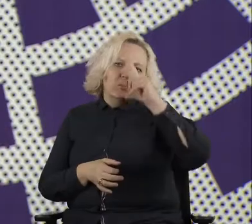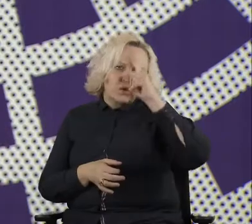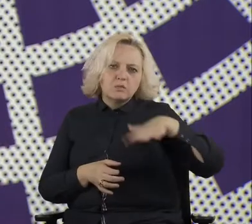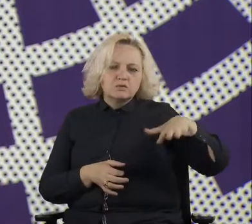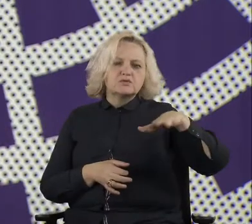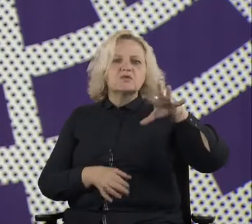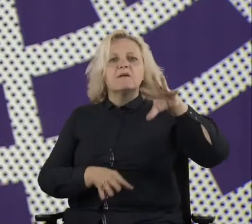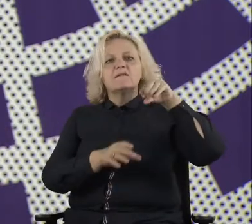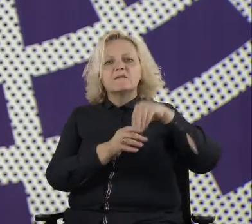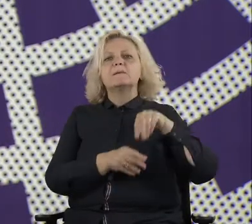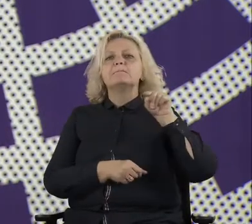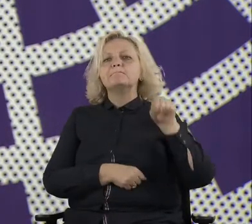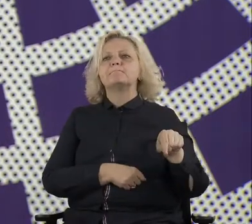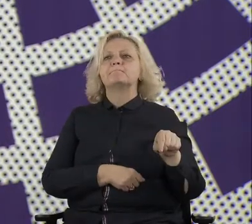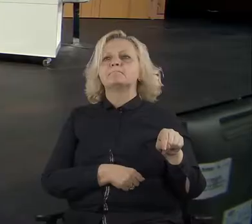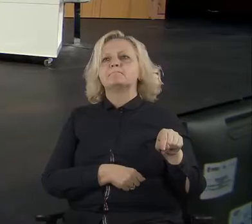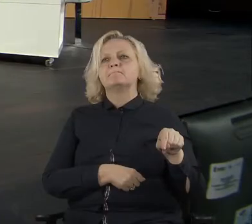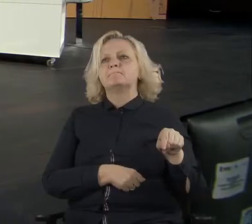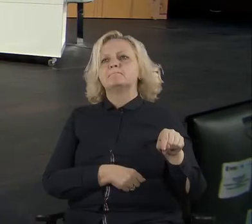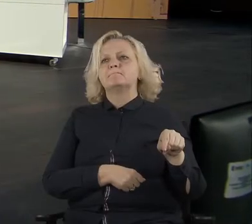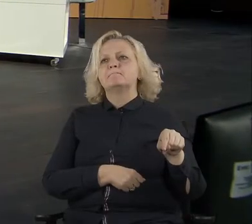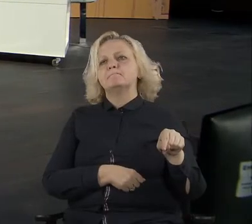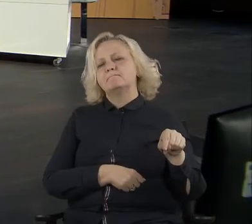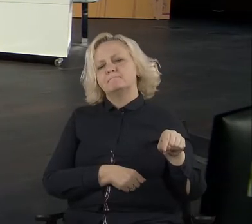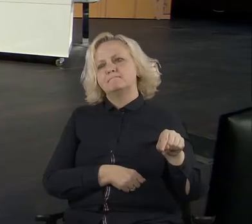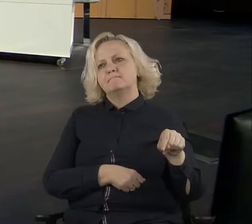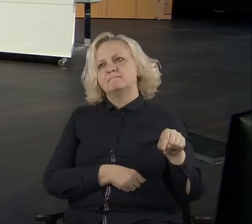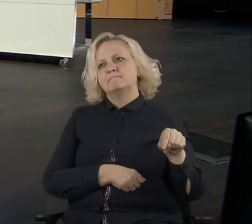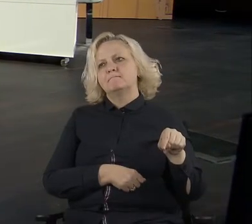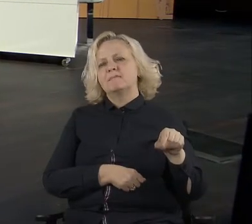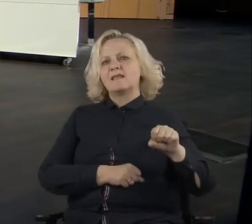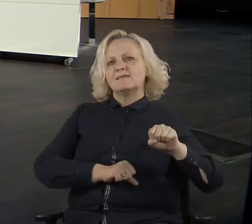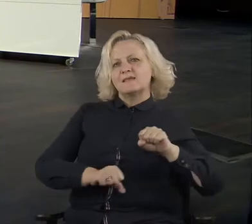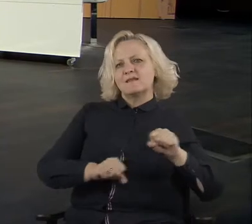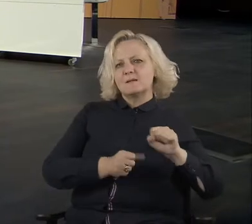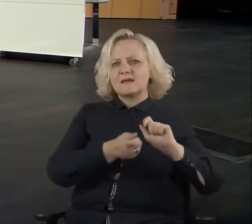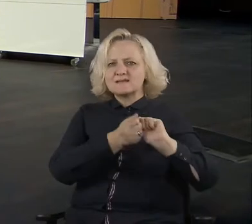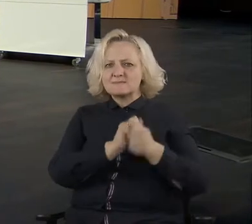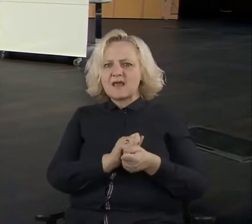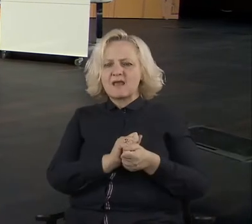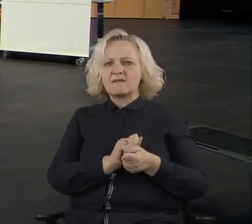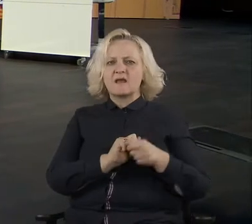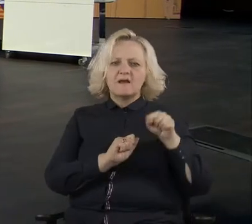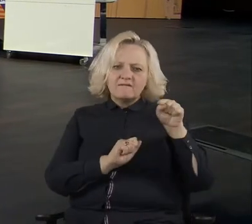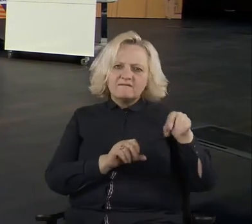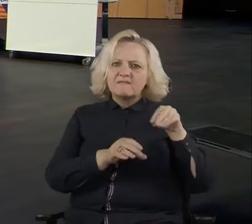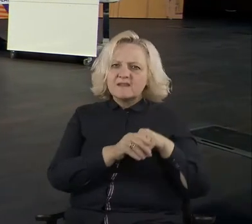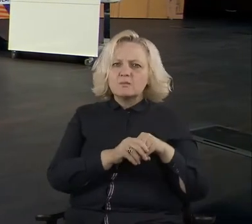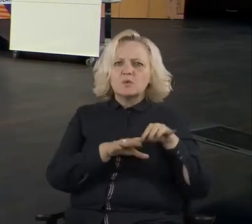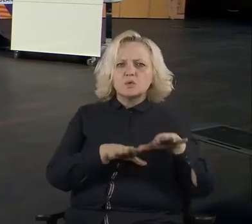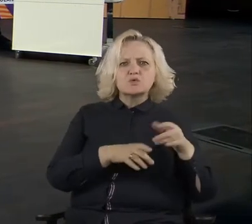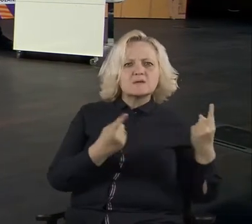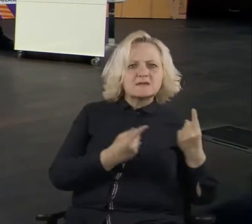hateful, but also loving, uh, lovingful, meaningful times, uh, like, have we considered that actually?